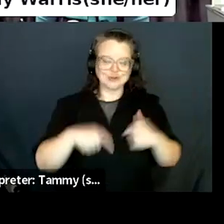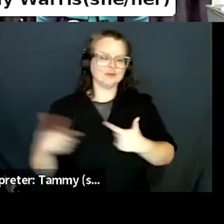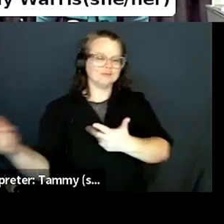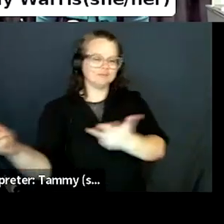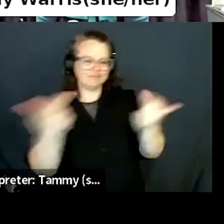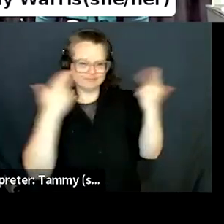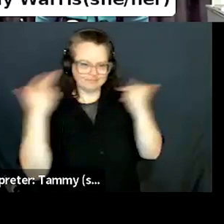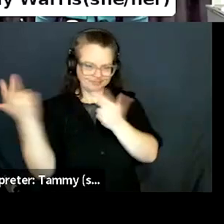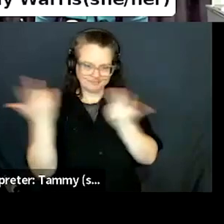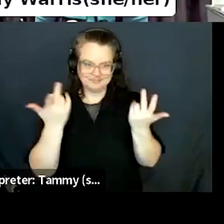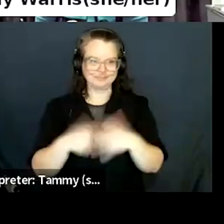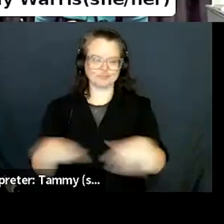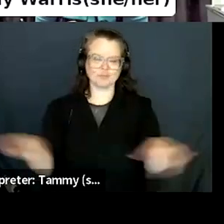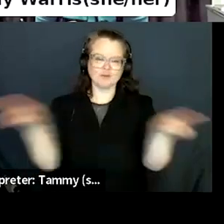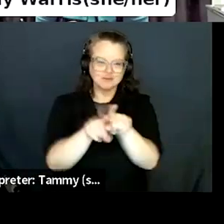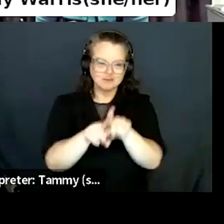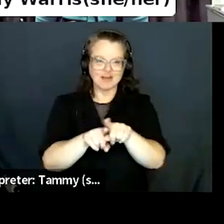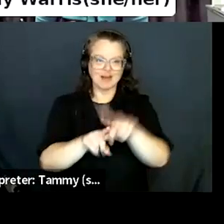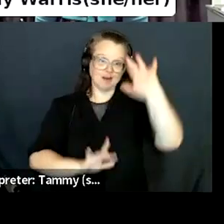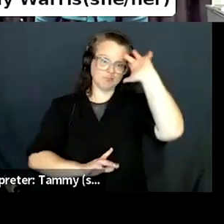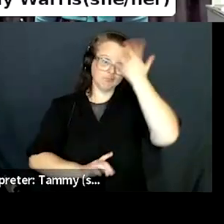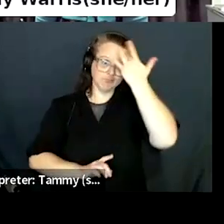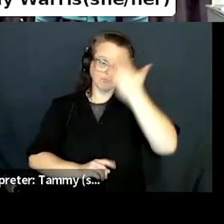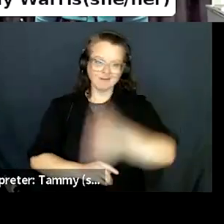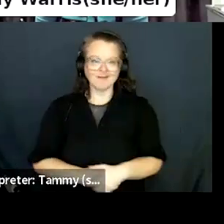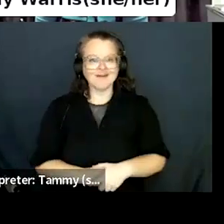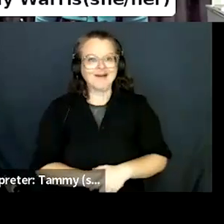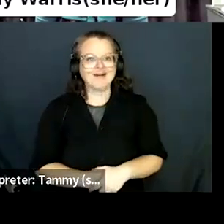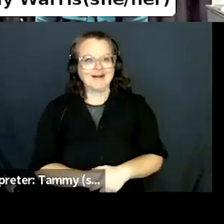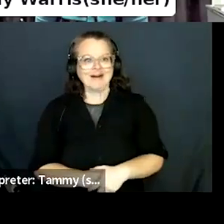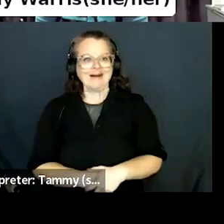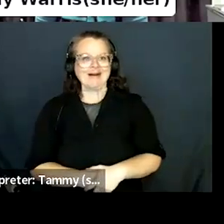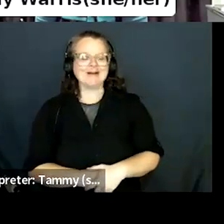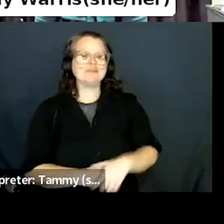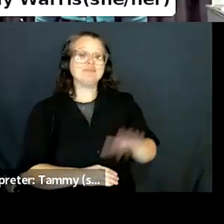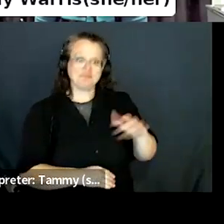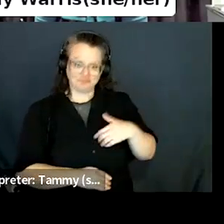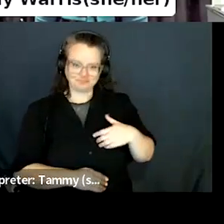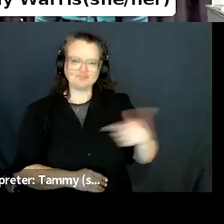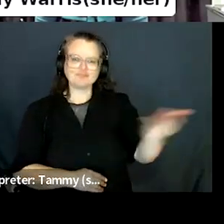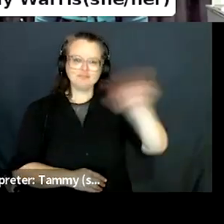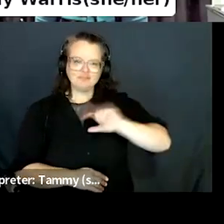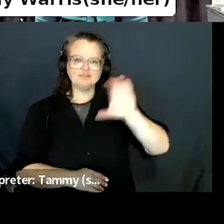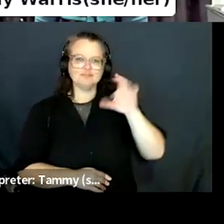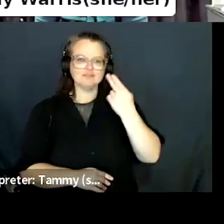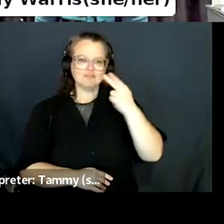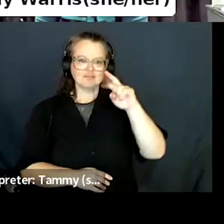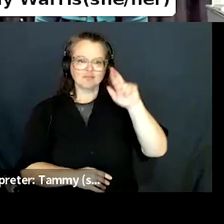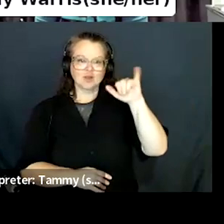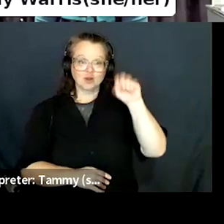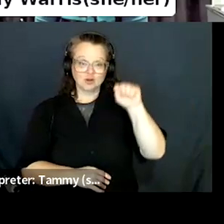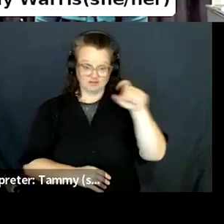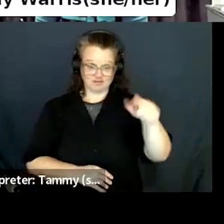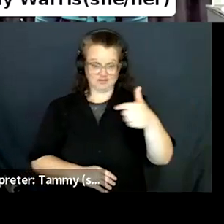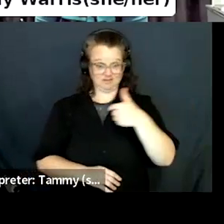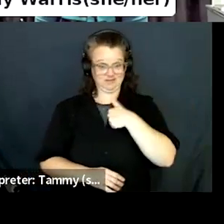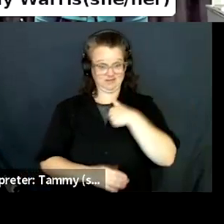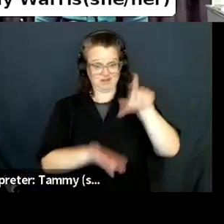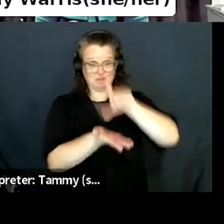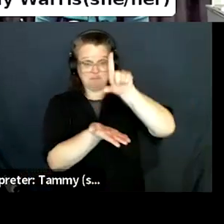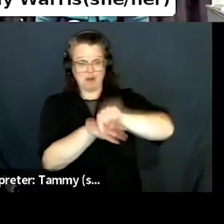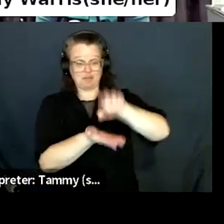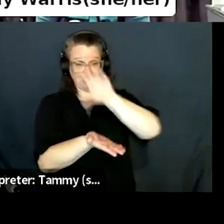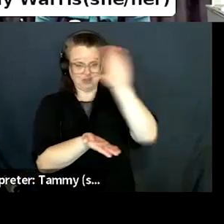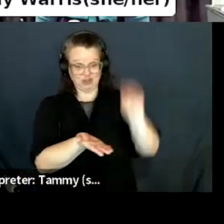re, uh, shipping times. can tell you as a publisher looking for a distro, um, the amount that they charge